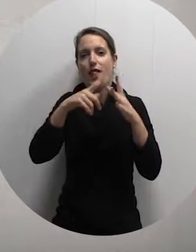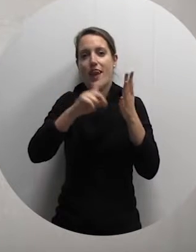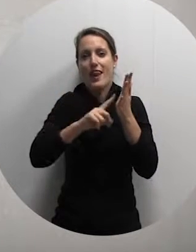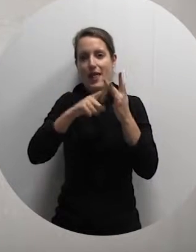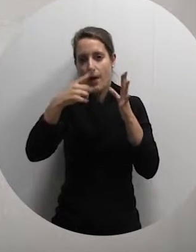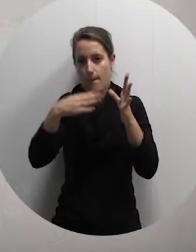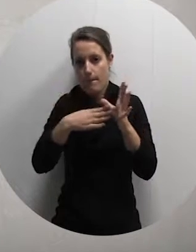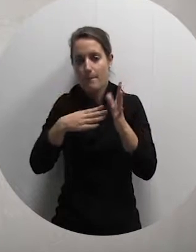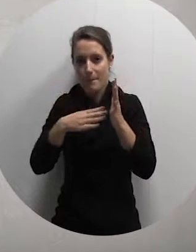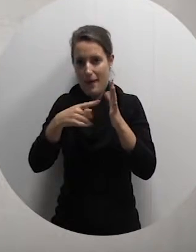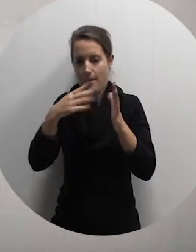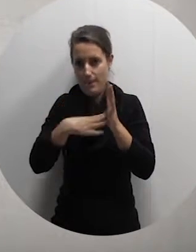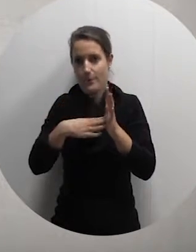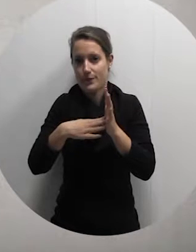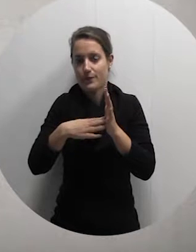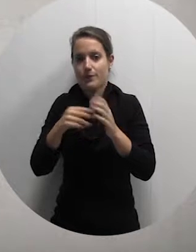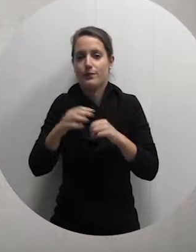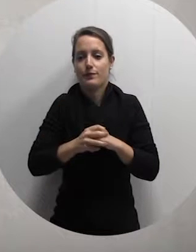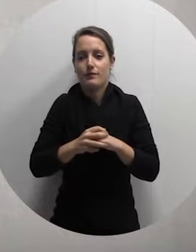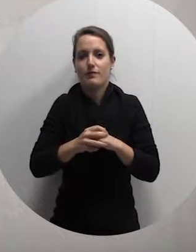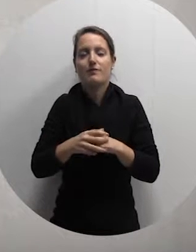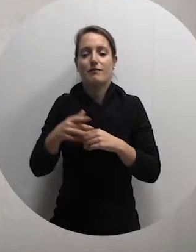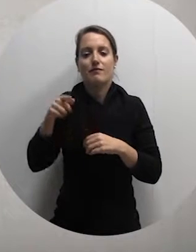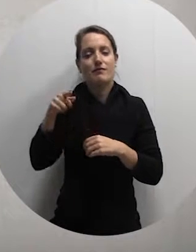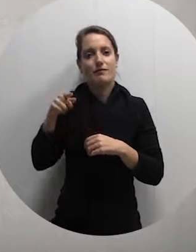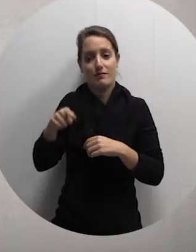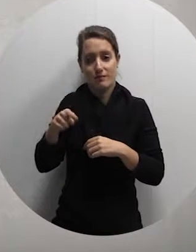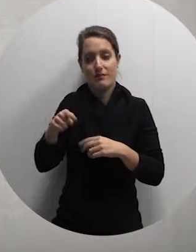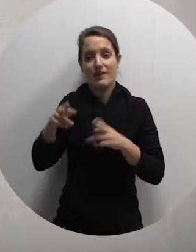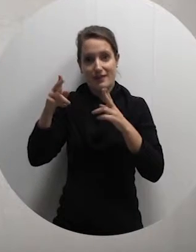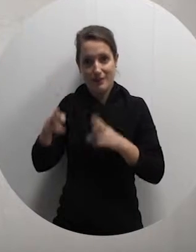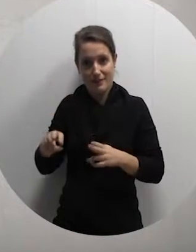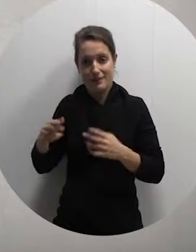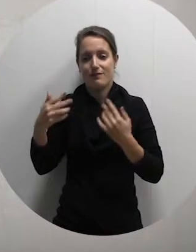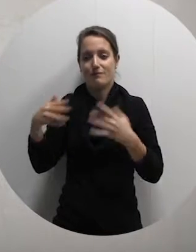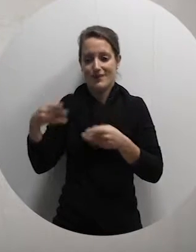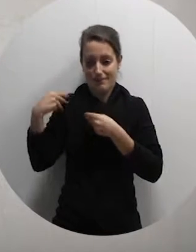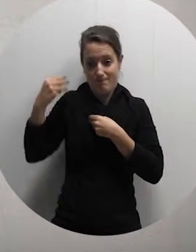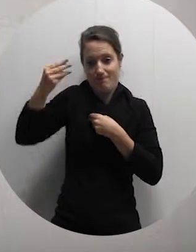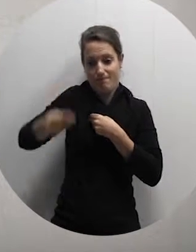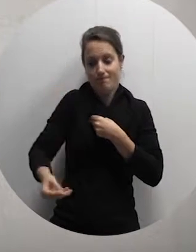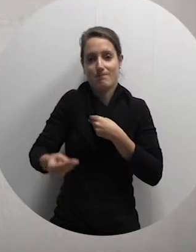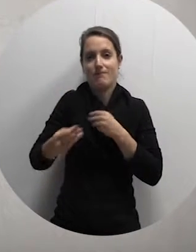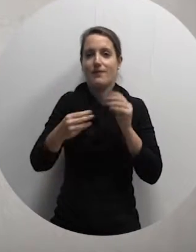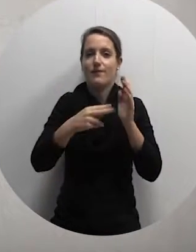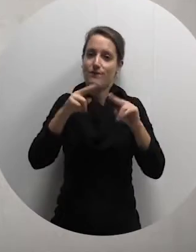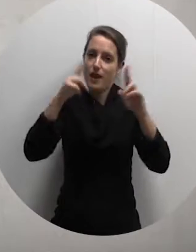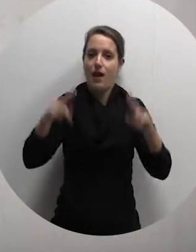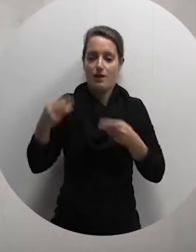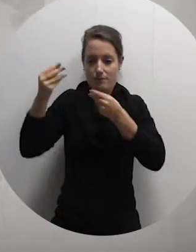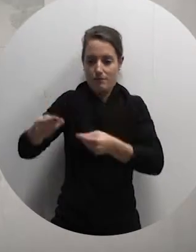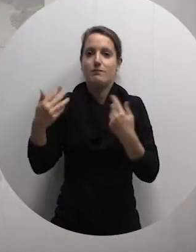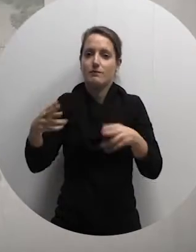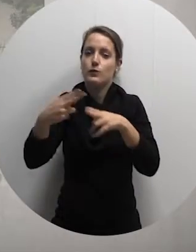son, William Nathaniel Phantom. John Francia bequeathed Phantom, amongst other things,